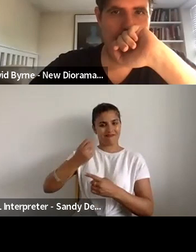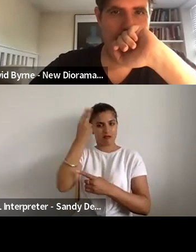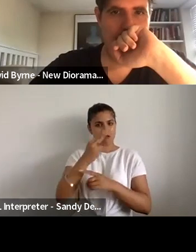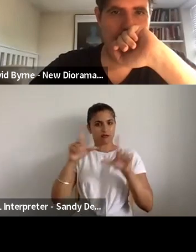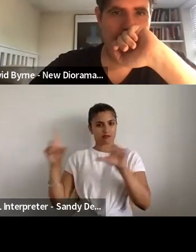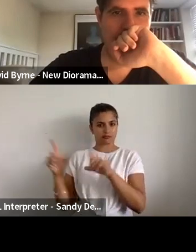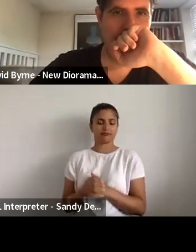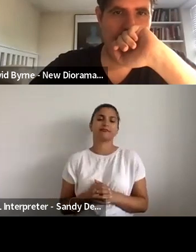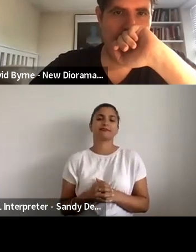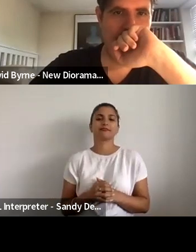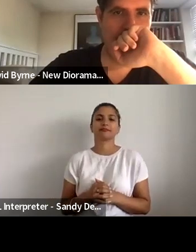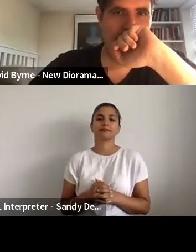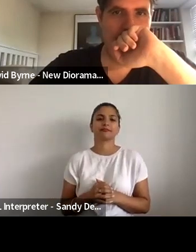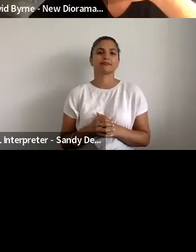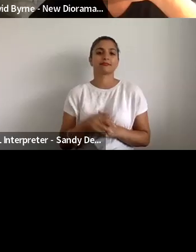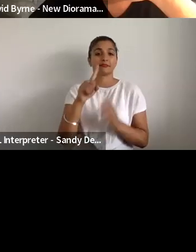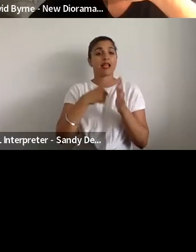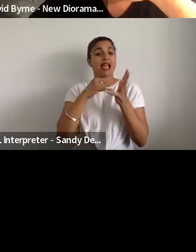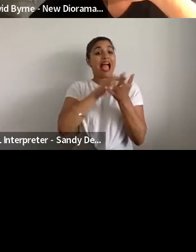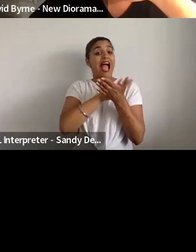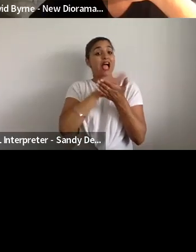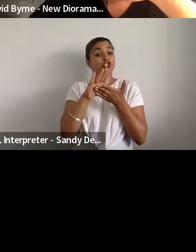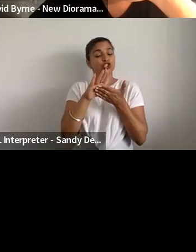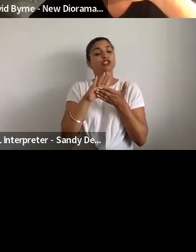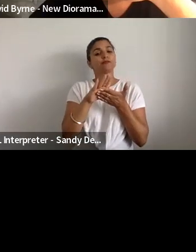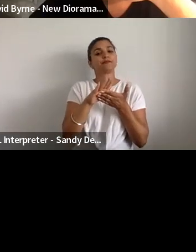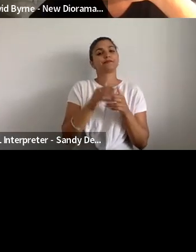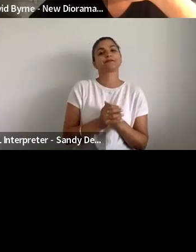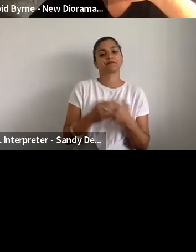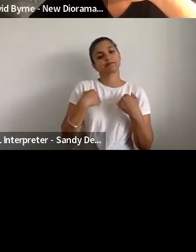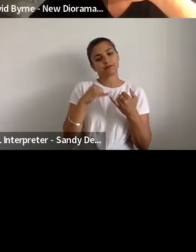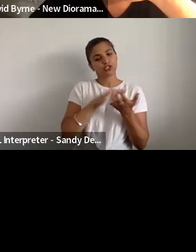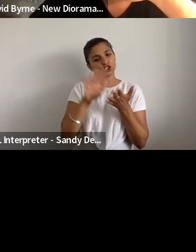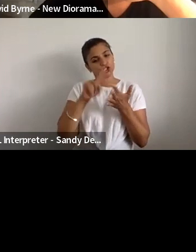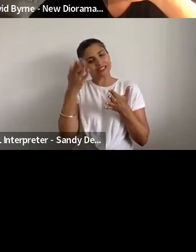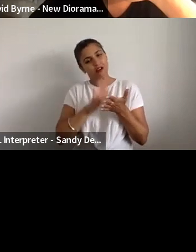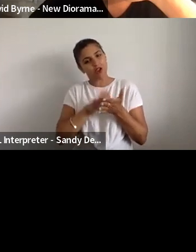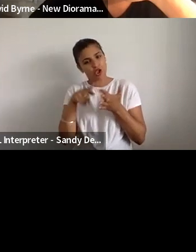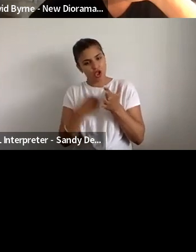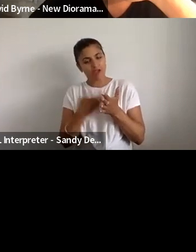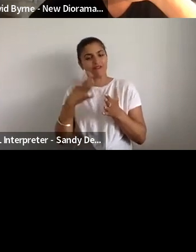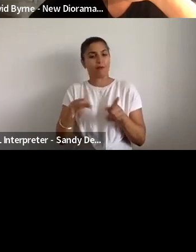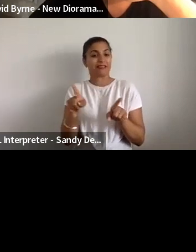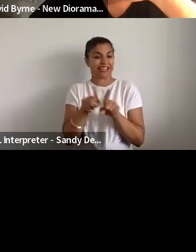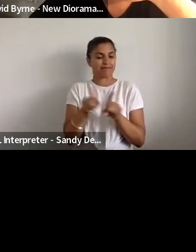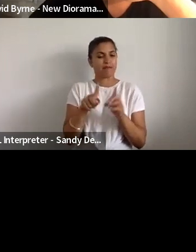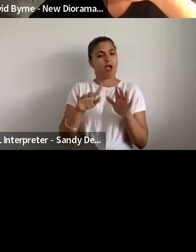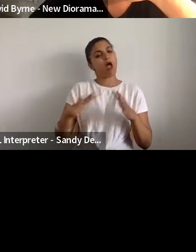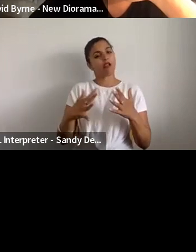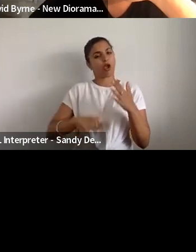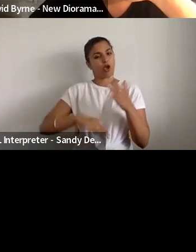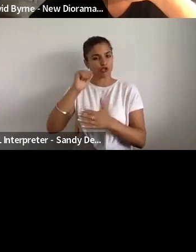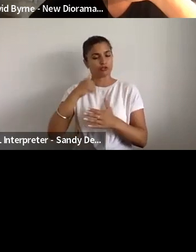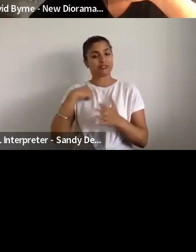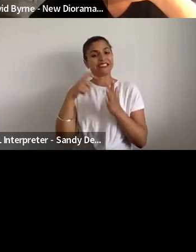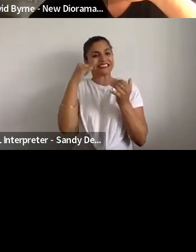Thanks and I'm Ashley Beaumont, she, her from The Uncultured. I'm a cis white